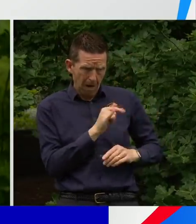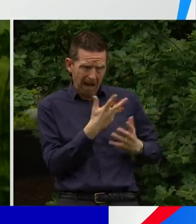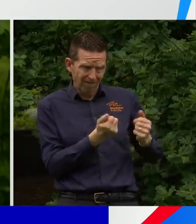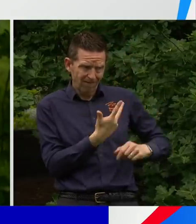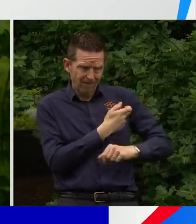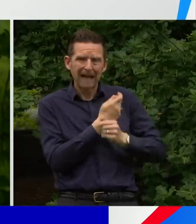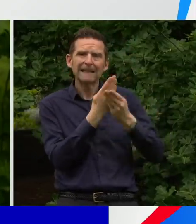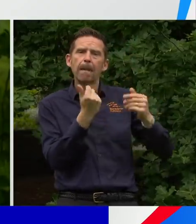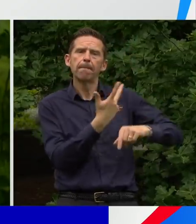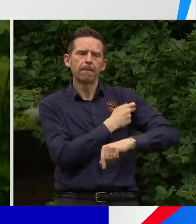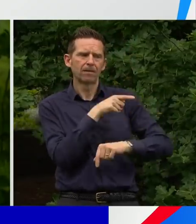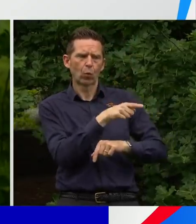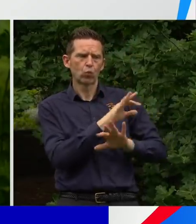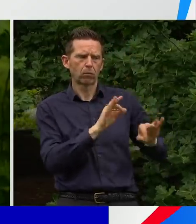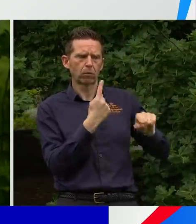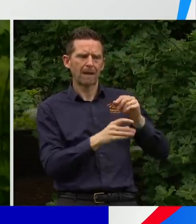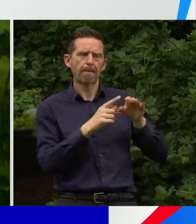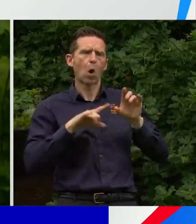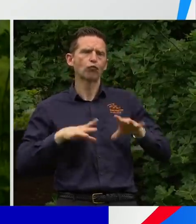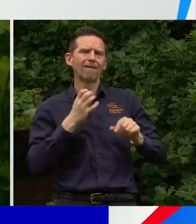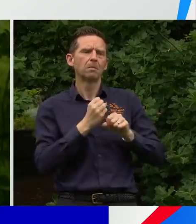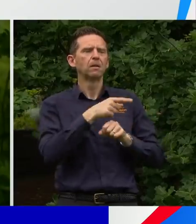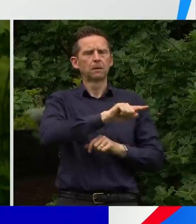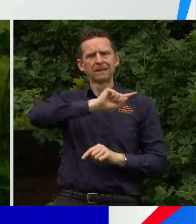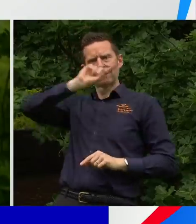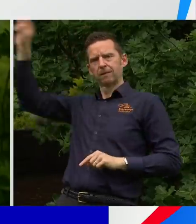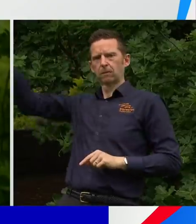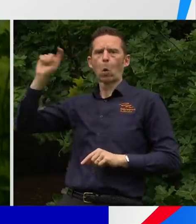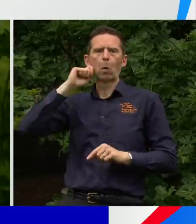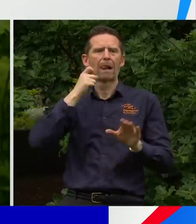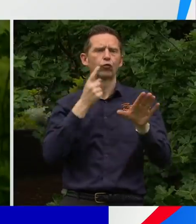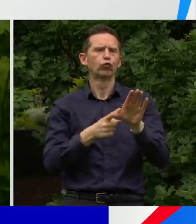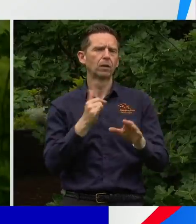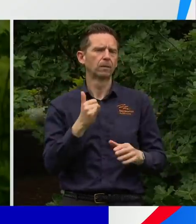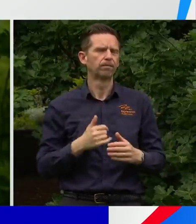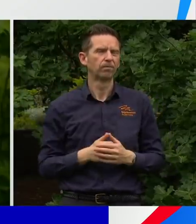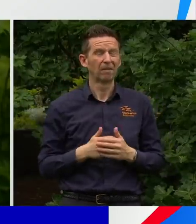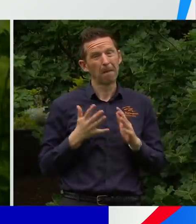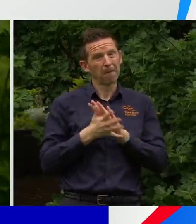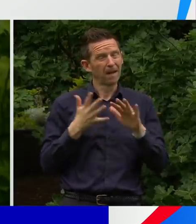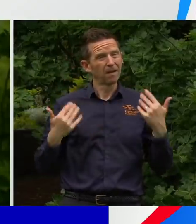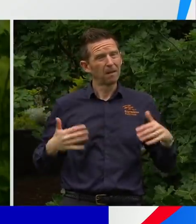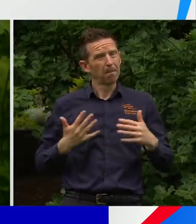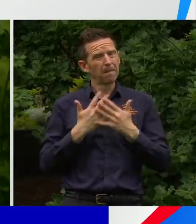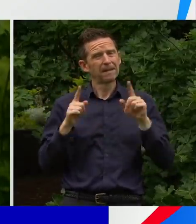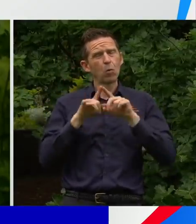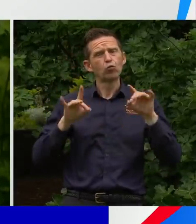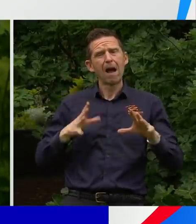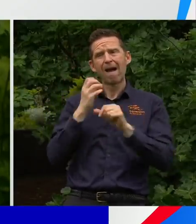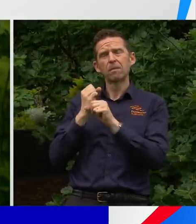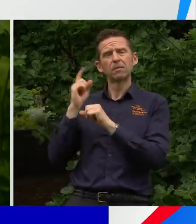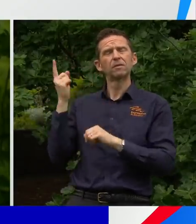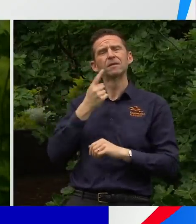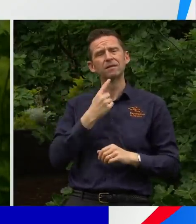by our federal government. This is very significant. So people will be able to, think as the federal government have indicated, you'll be able to leave